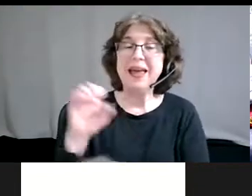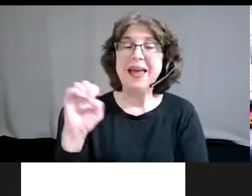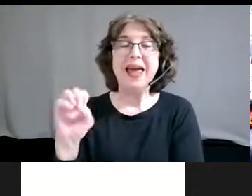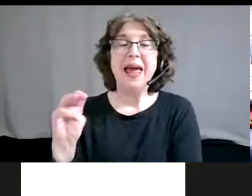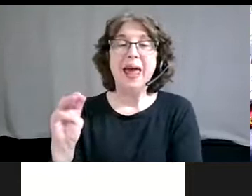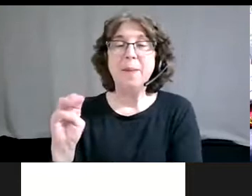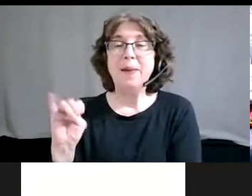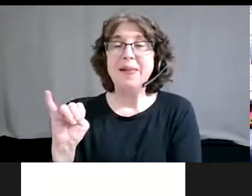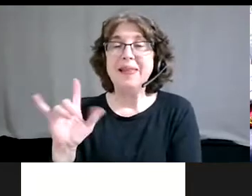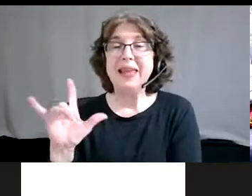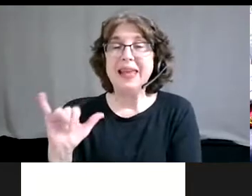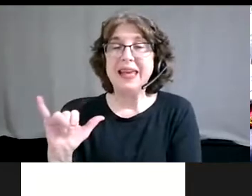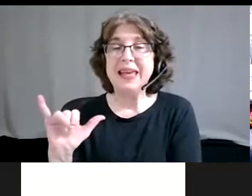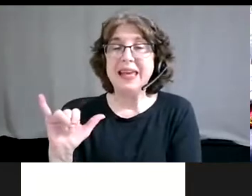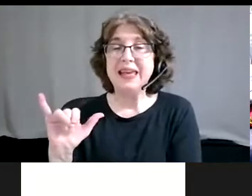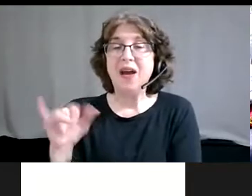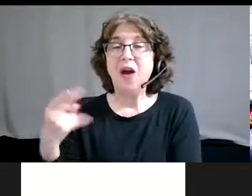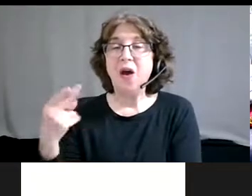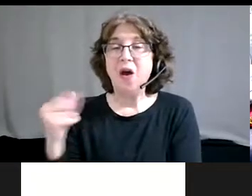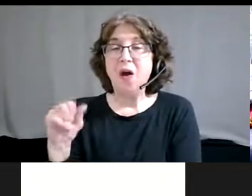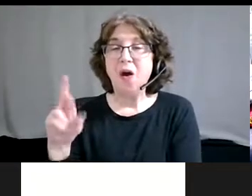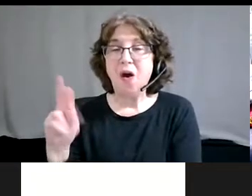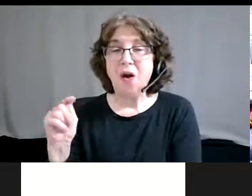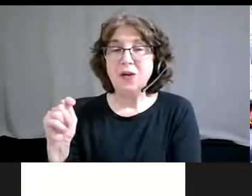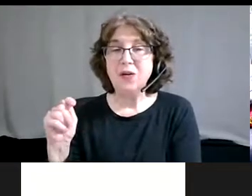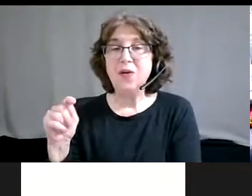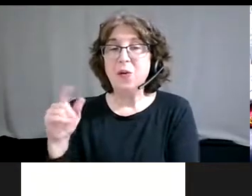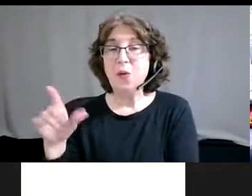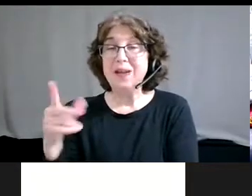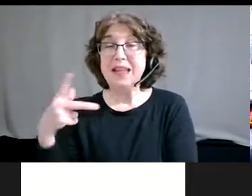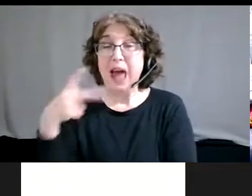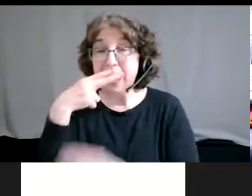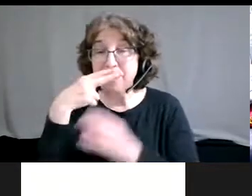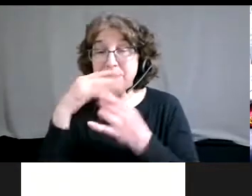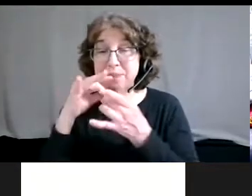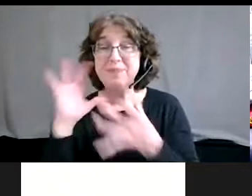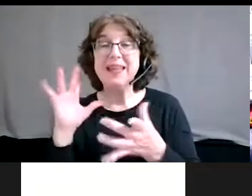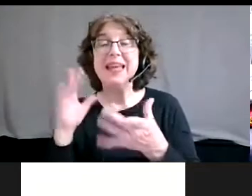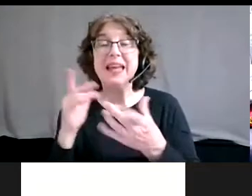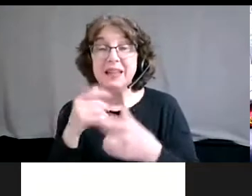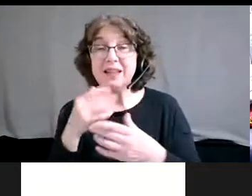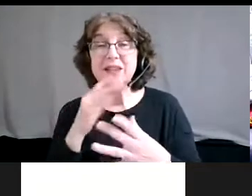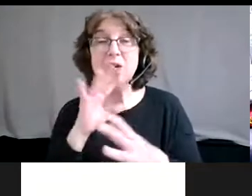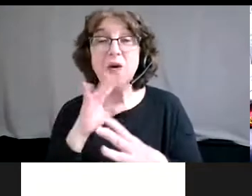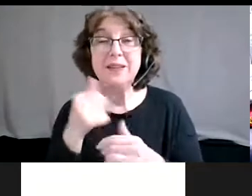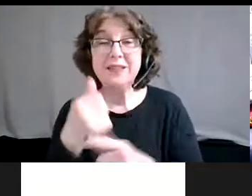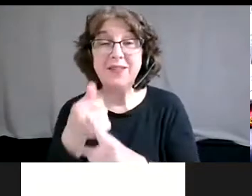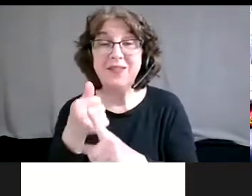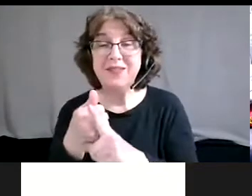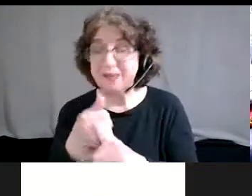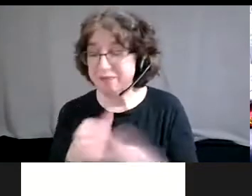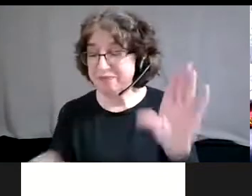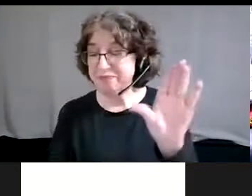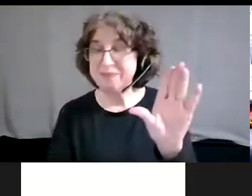we're going to try to unmute you and feel free to ask your question or make your commenter or whatever it was that your hand raised for.